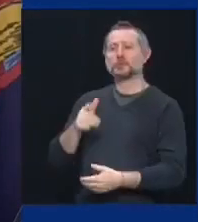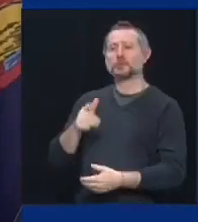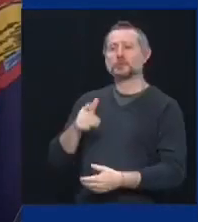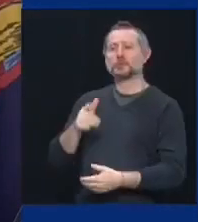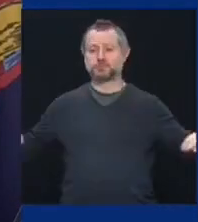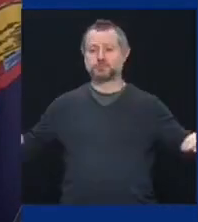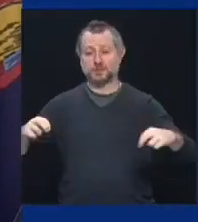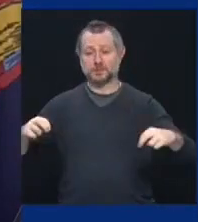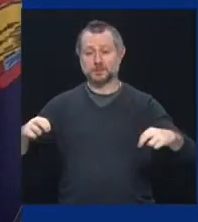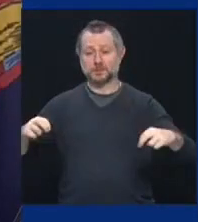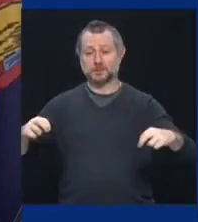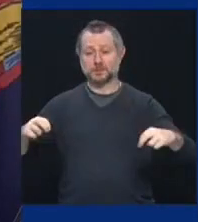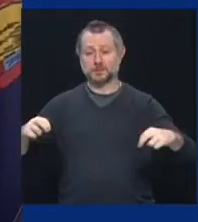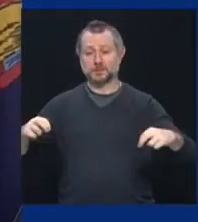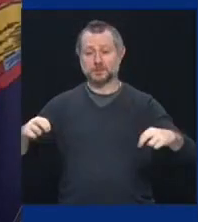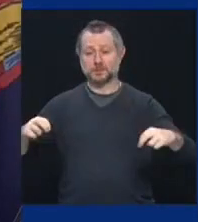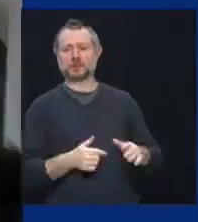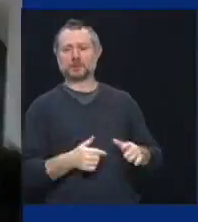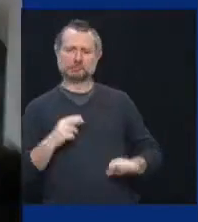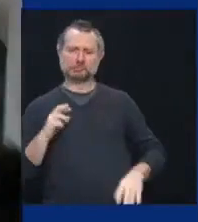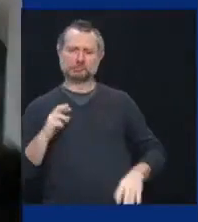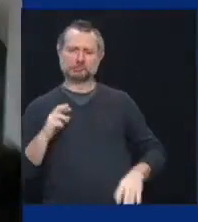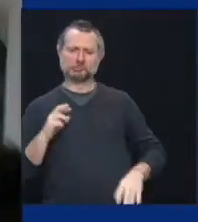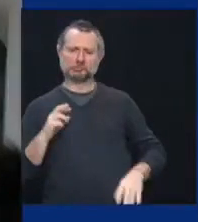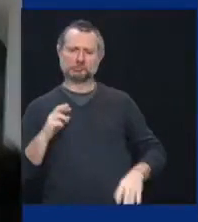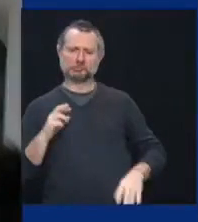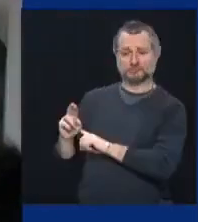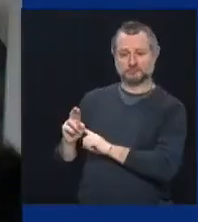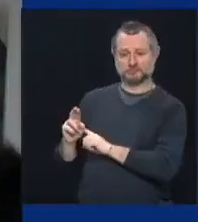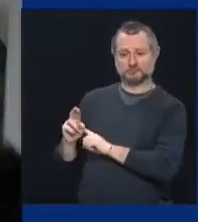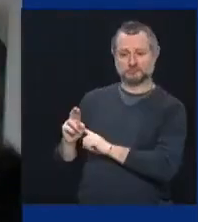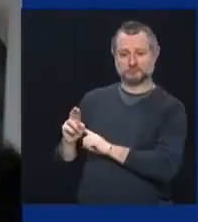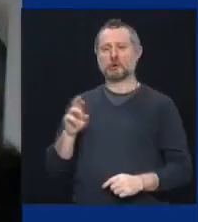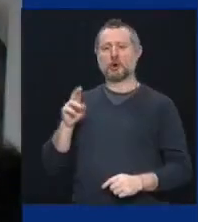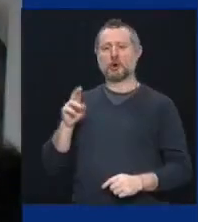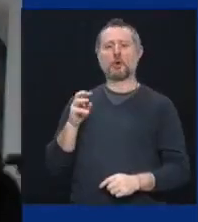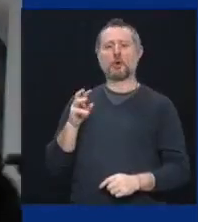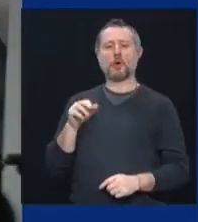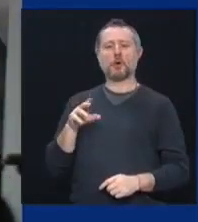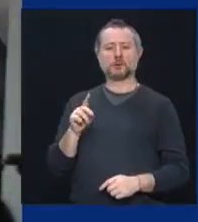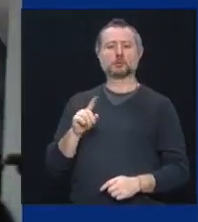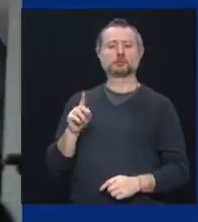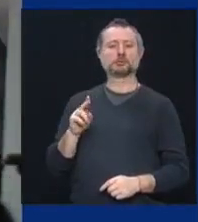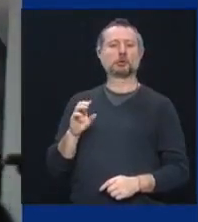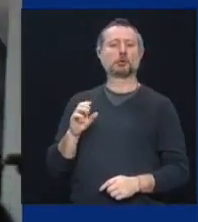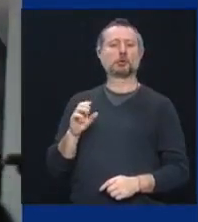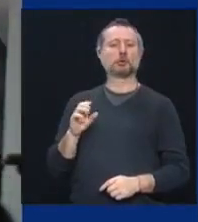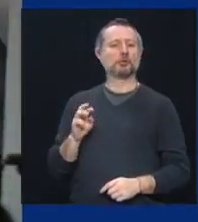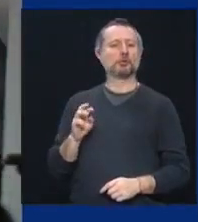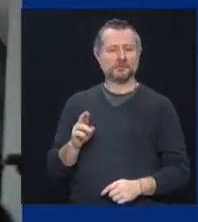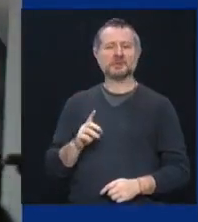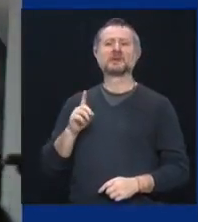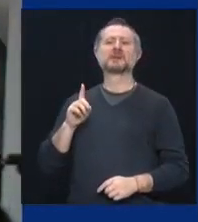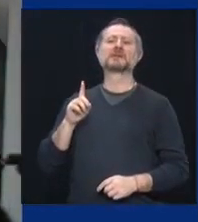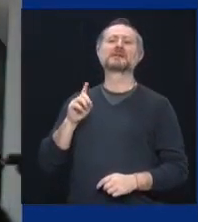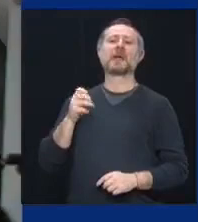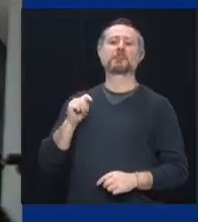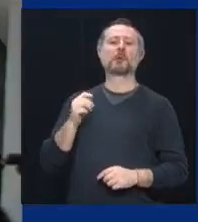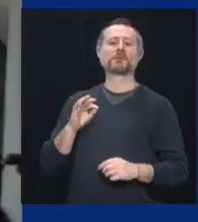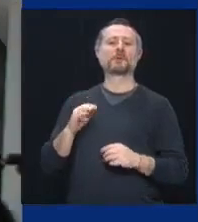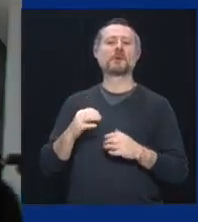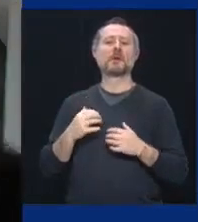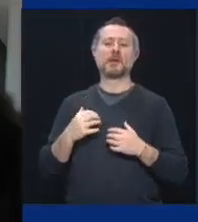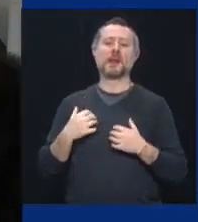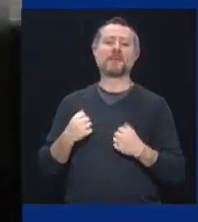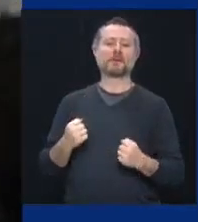First, we have from my far right, Dr. Howard Zucker, Health Commissioner for the State of New York. Then we have Mr.